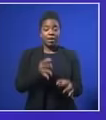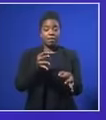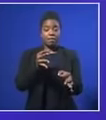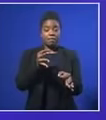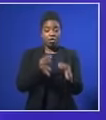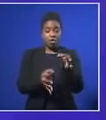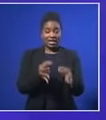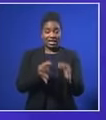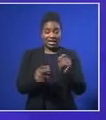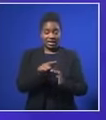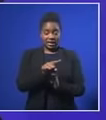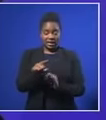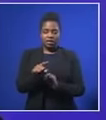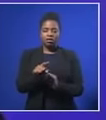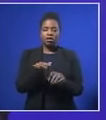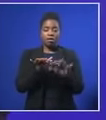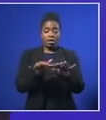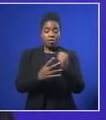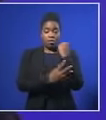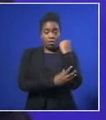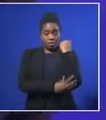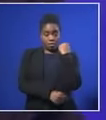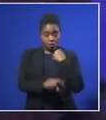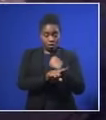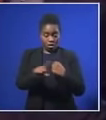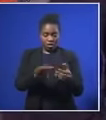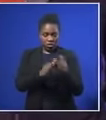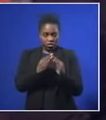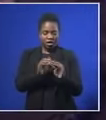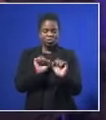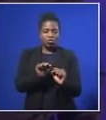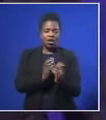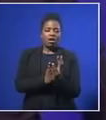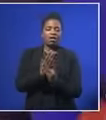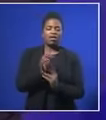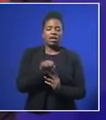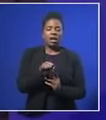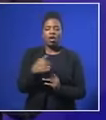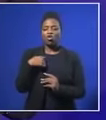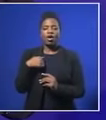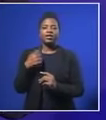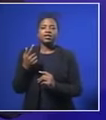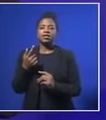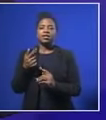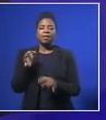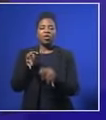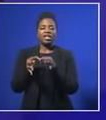mobilizes the grassroots is more likely to break through than a politics that is based on